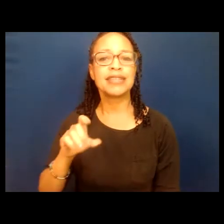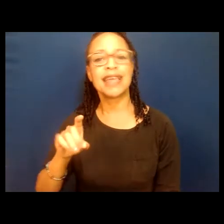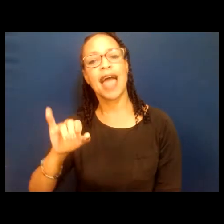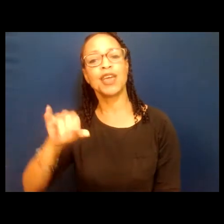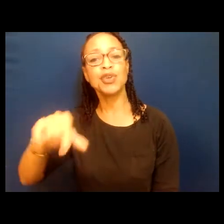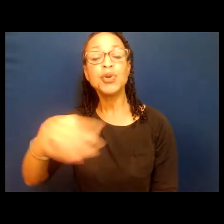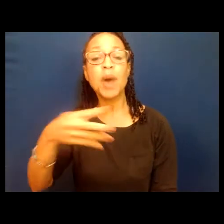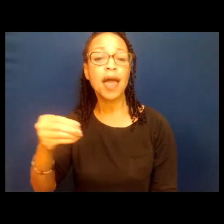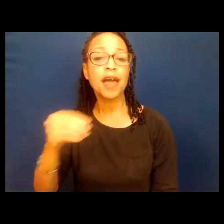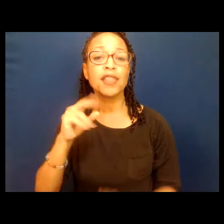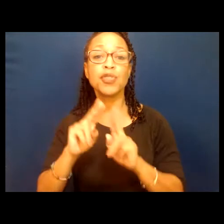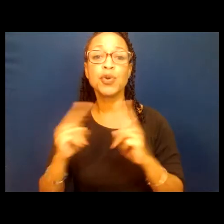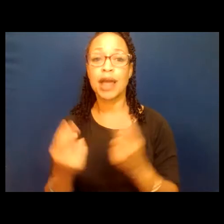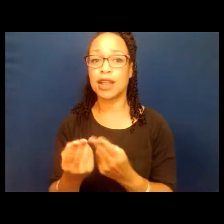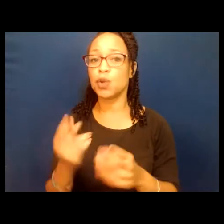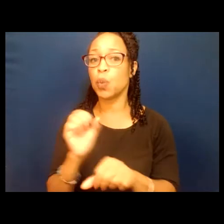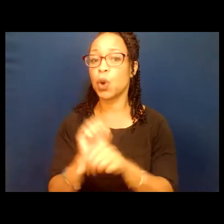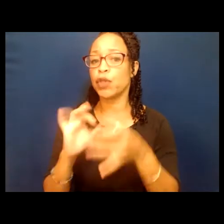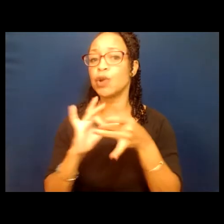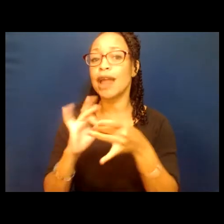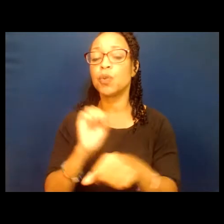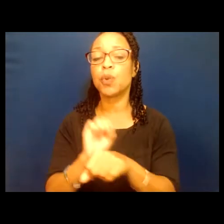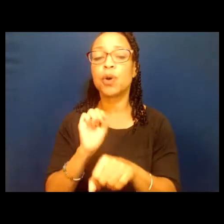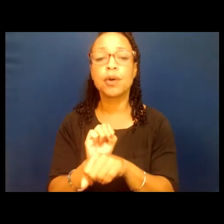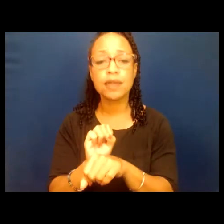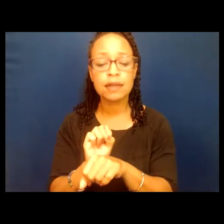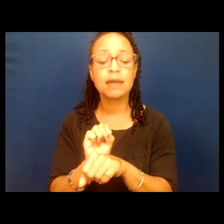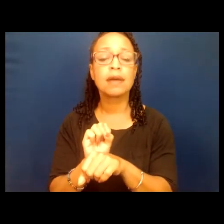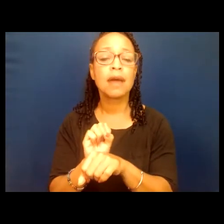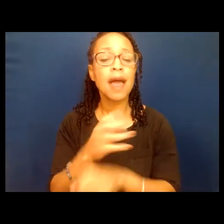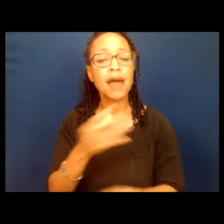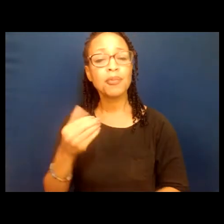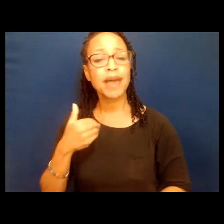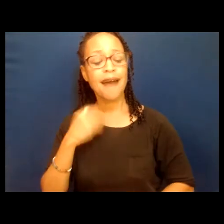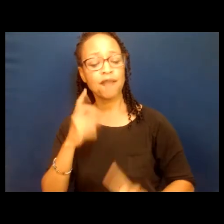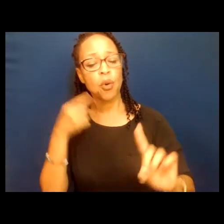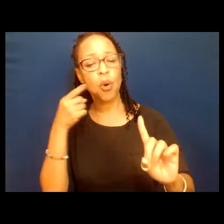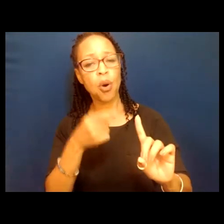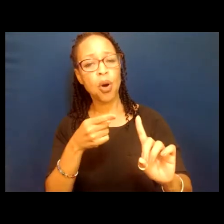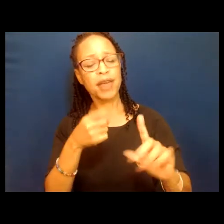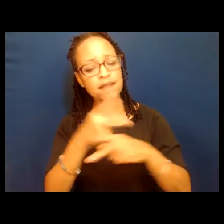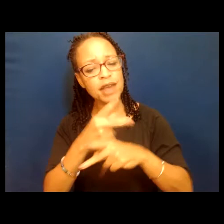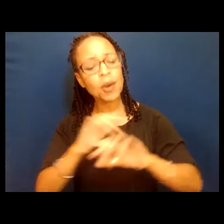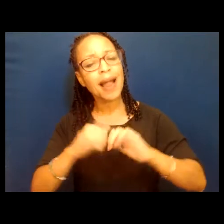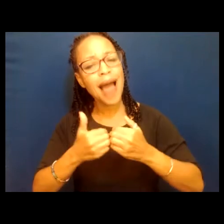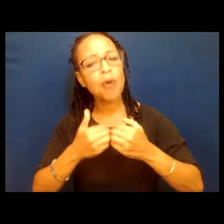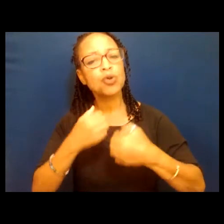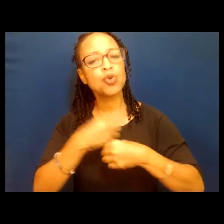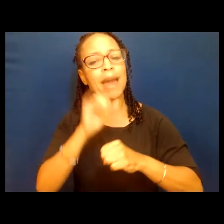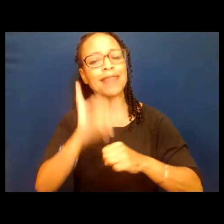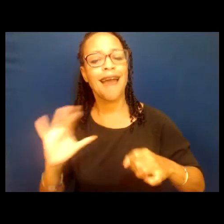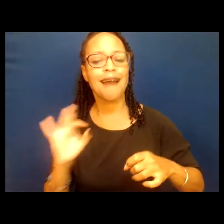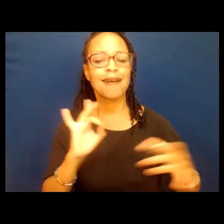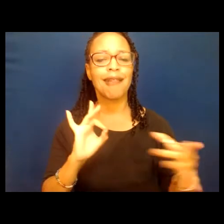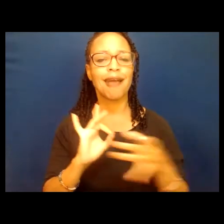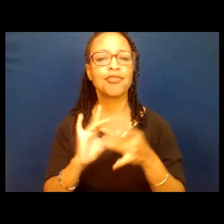sabemos que tenemos un objetivo y es descubrir cómo hacer esa conexión con nuestra población latina. Las